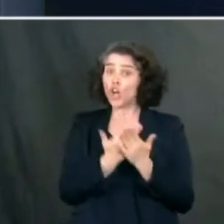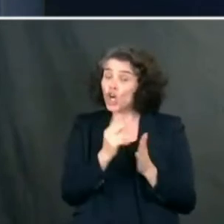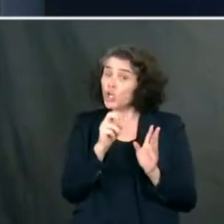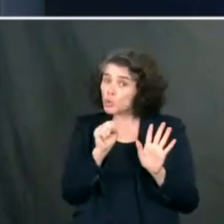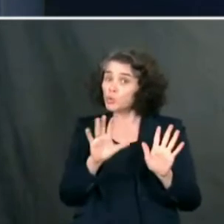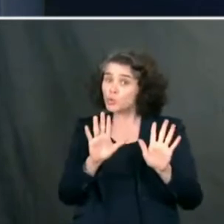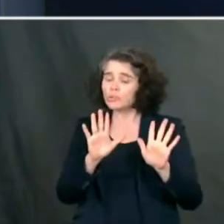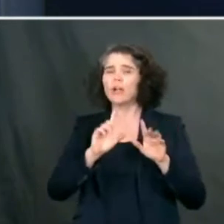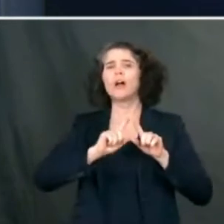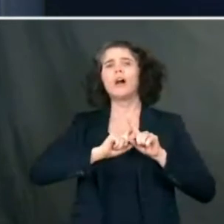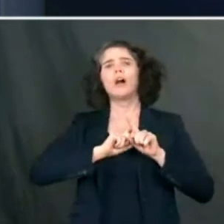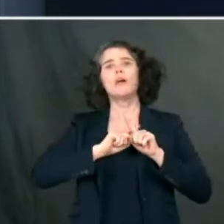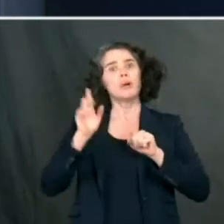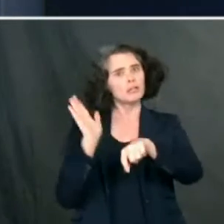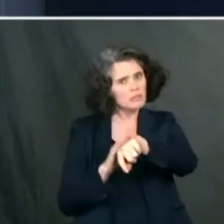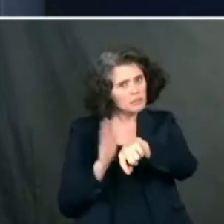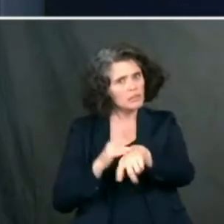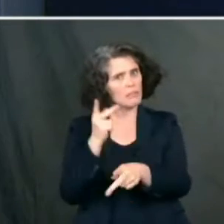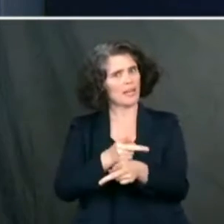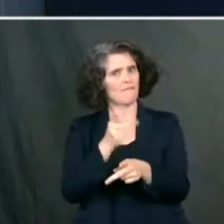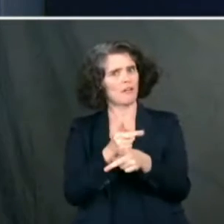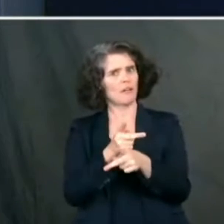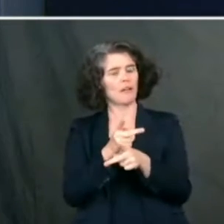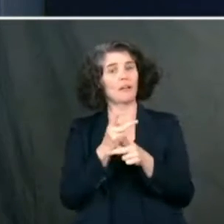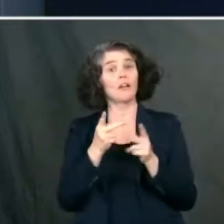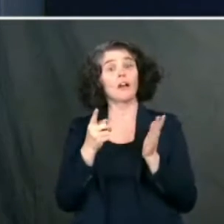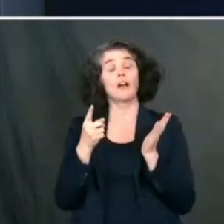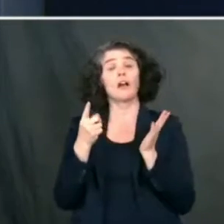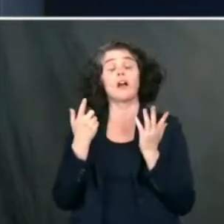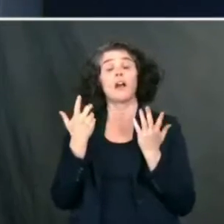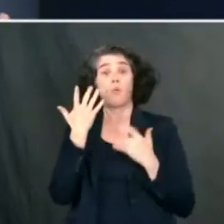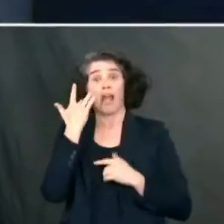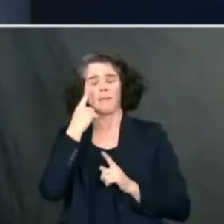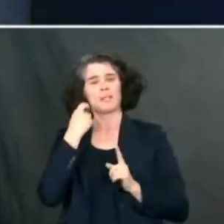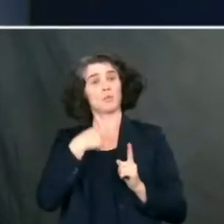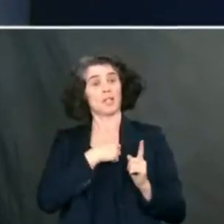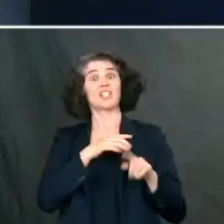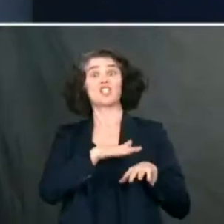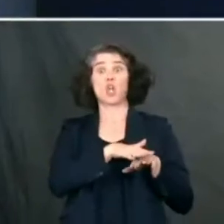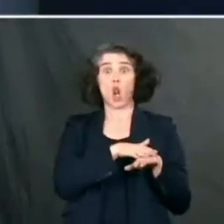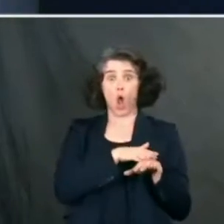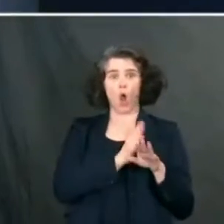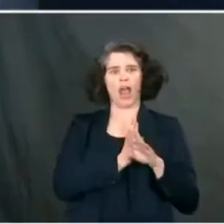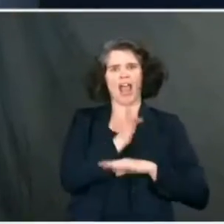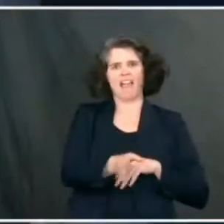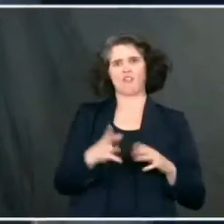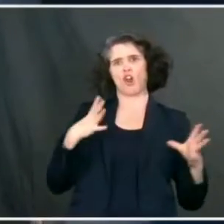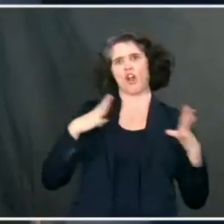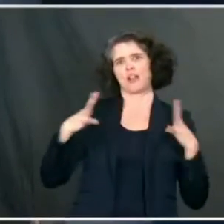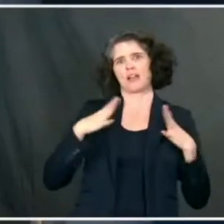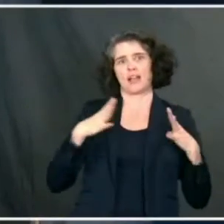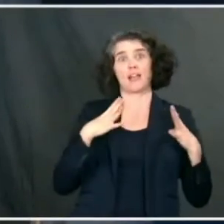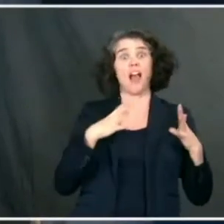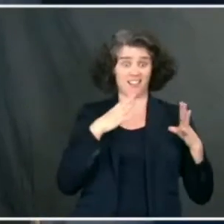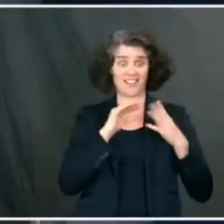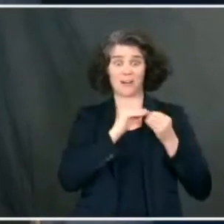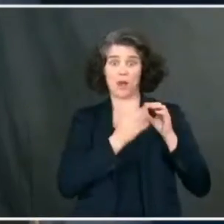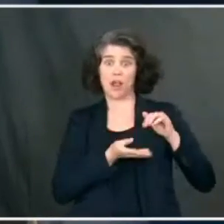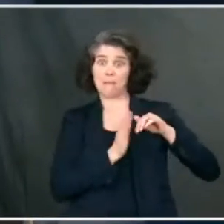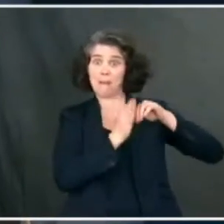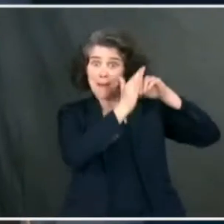that we may not be seeing perhaps an artifact, an artifact of a slowing down following the holidays. So when we see that,